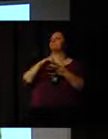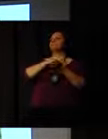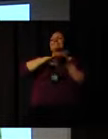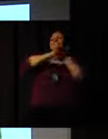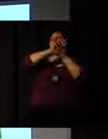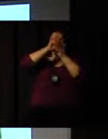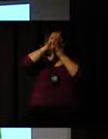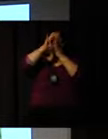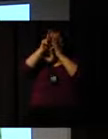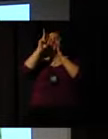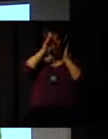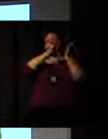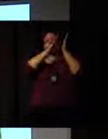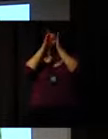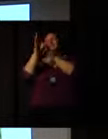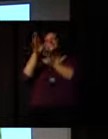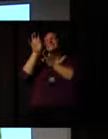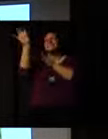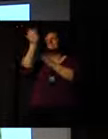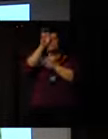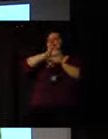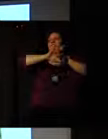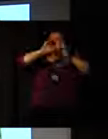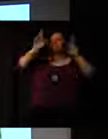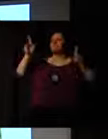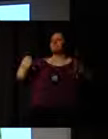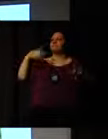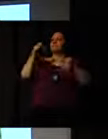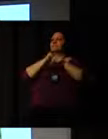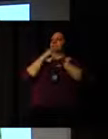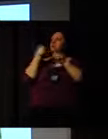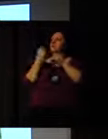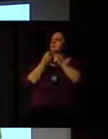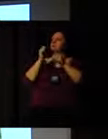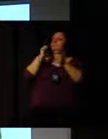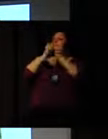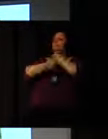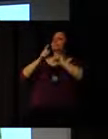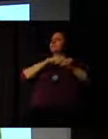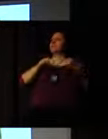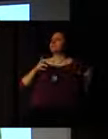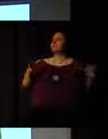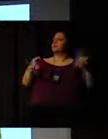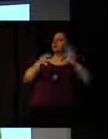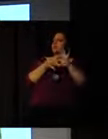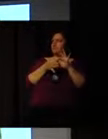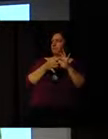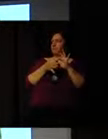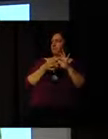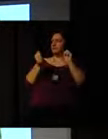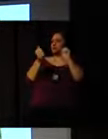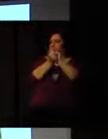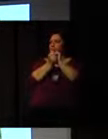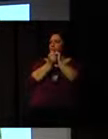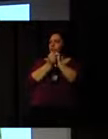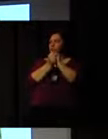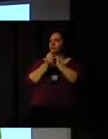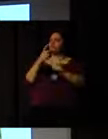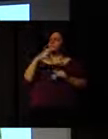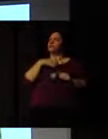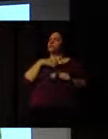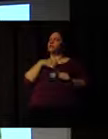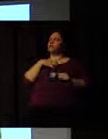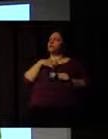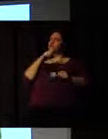And, of course, also the sports system is involved. And, from a sociological point of view, the sports system and the sport